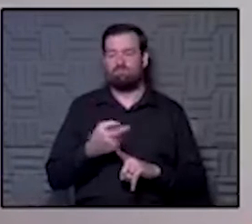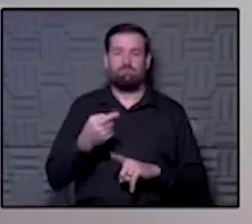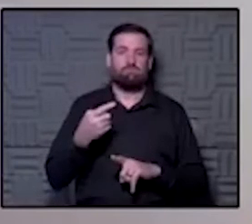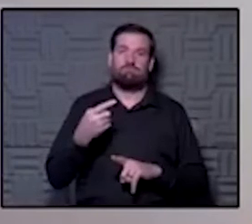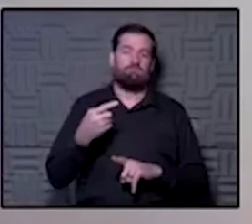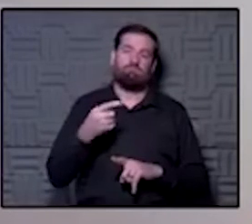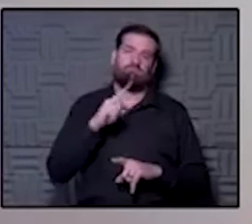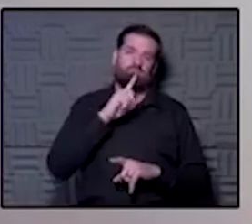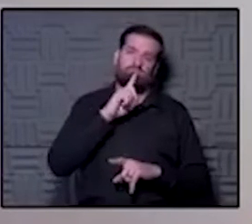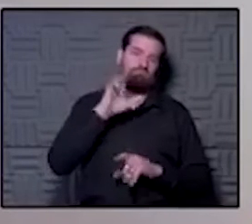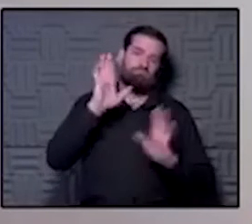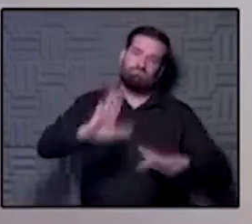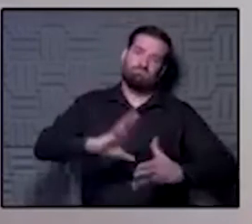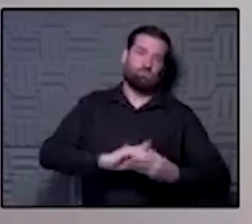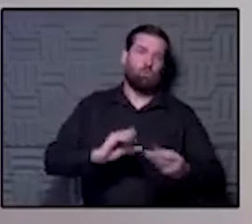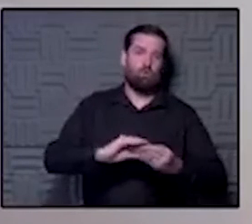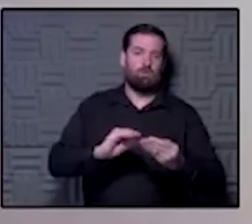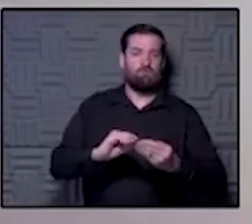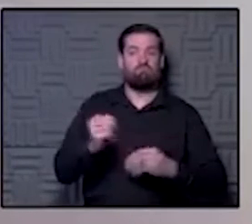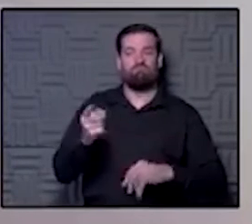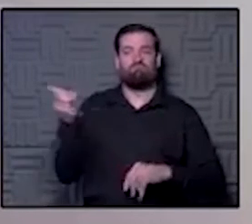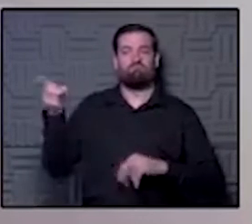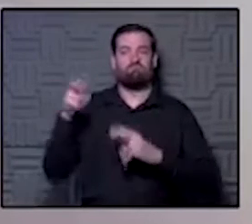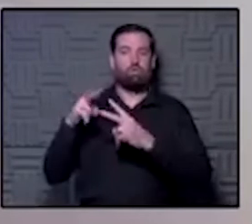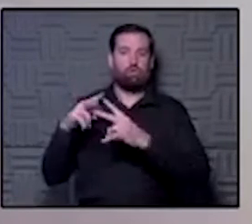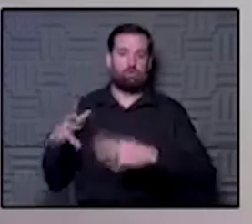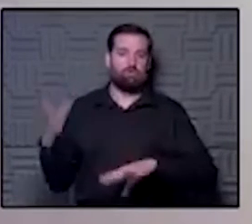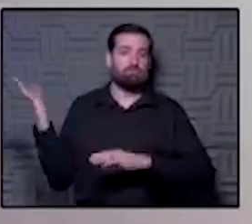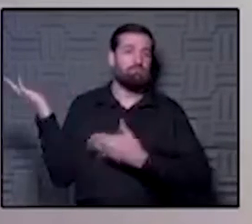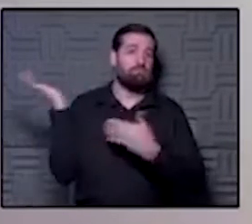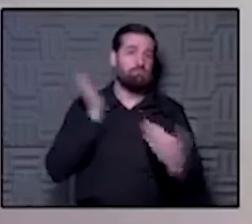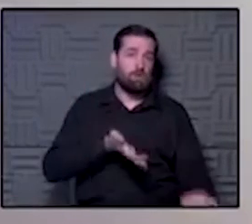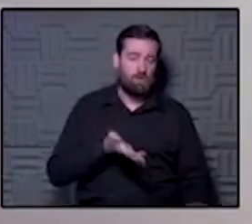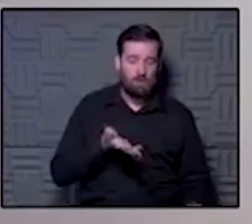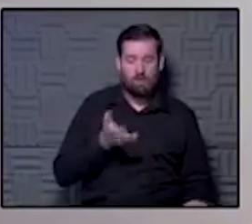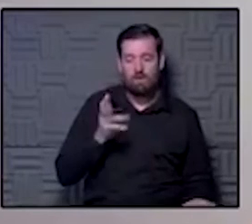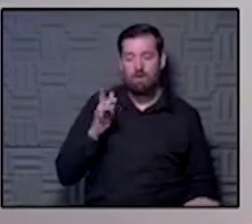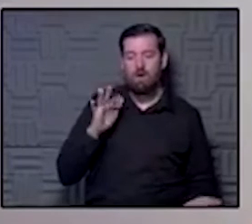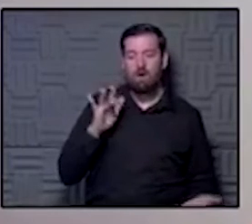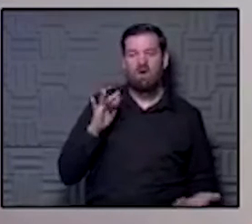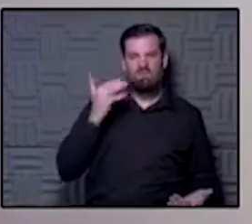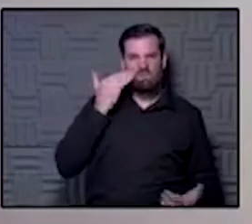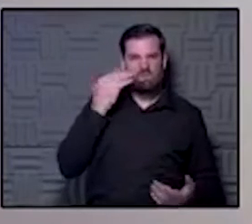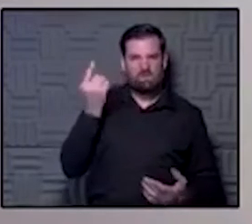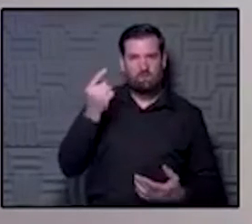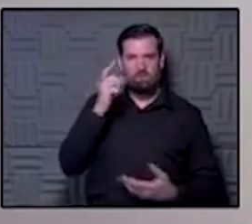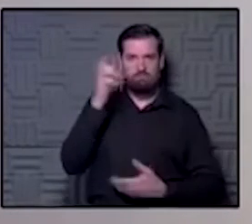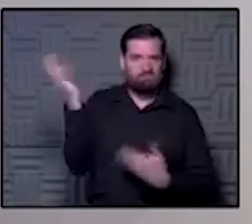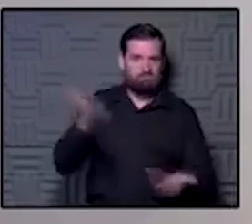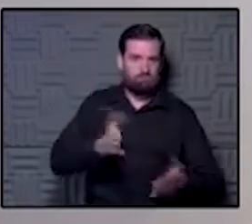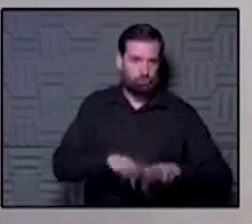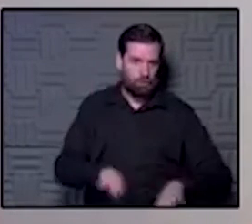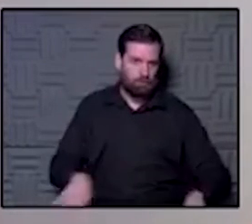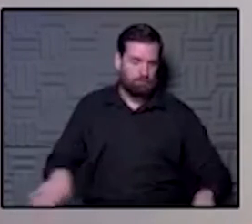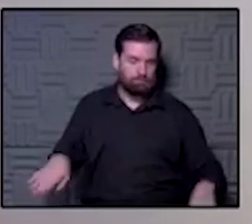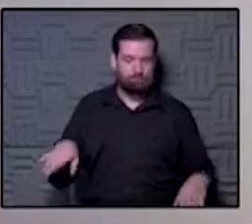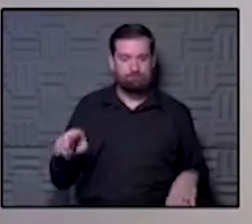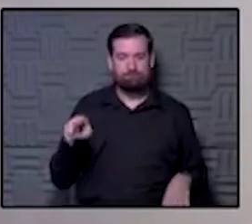story that I heard from one of our partners who said that they brought, that they knew someone who brought a child in and the